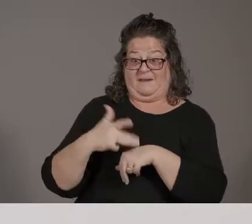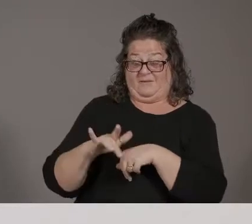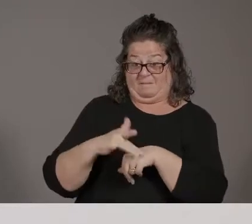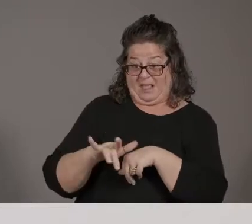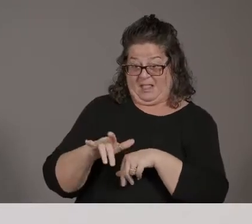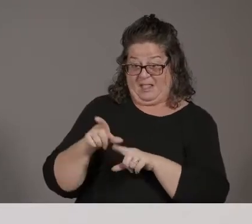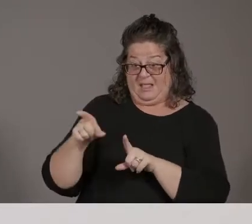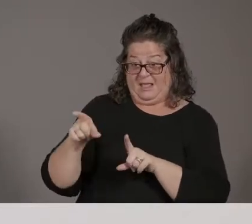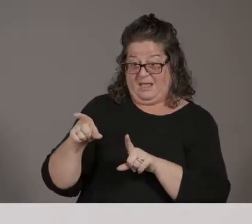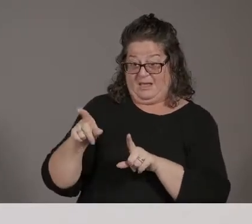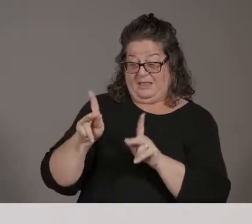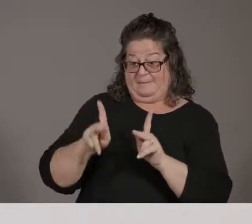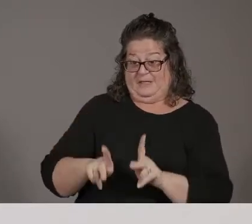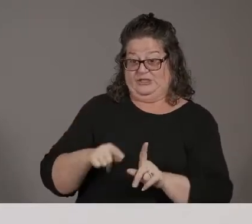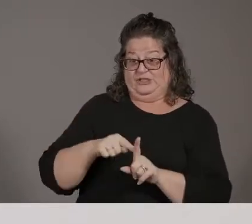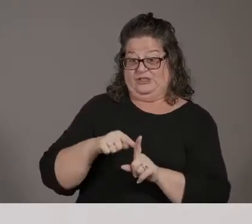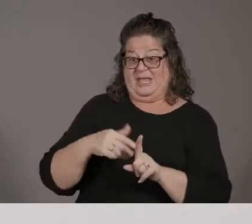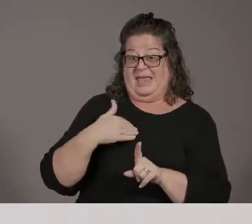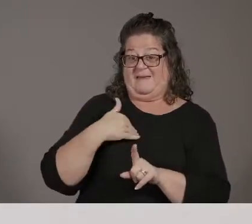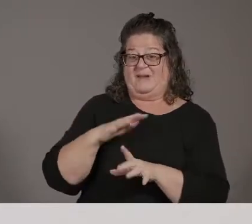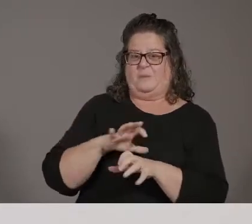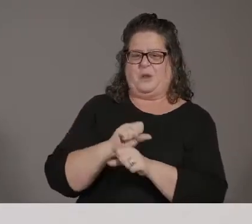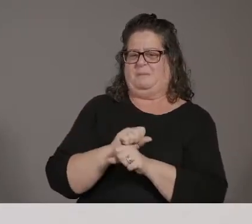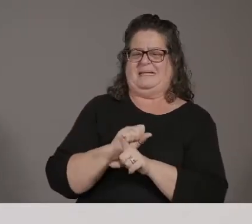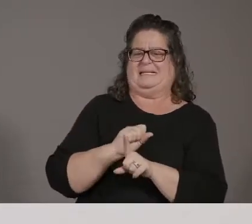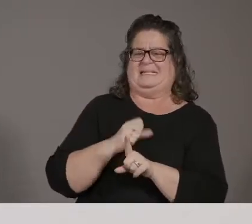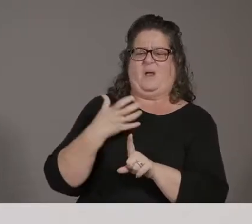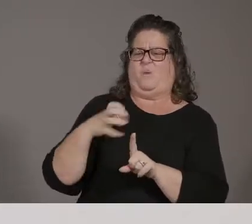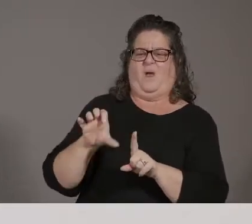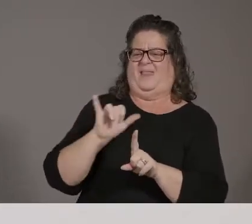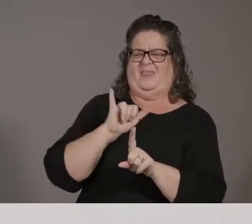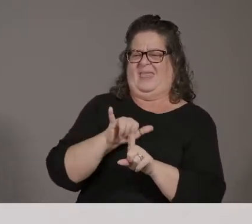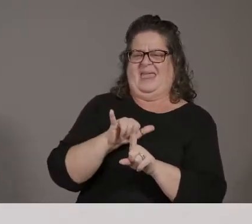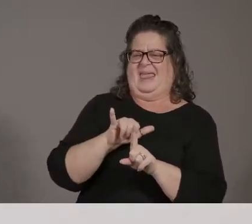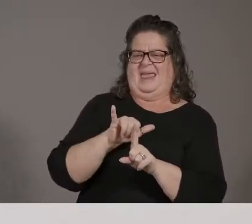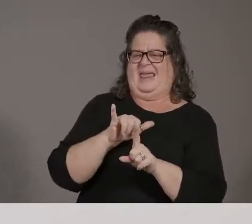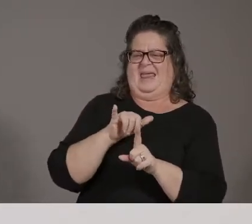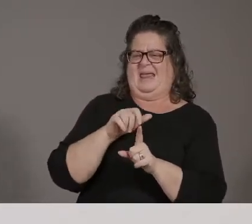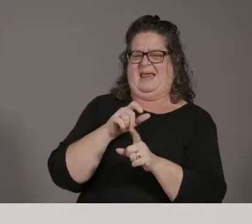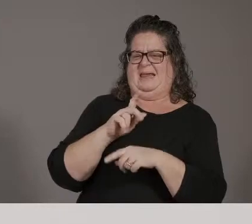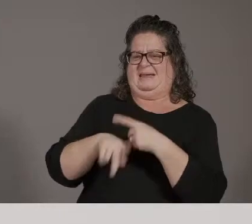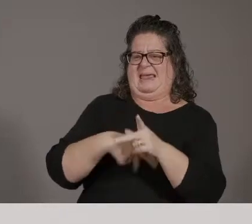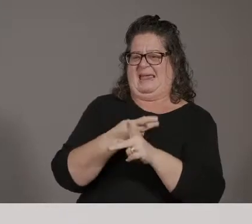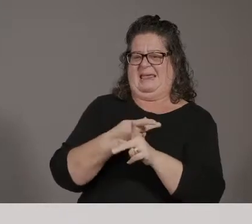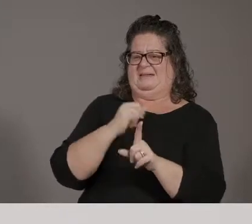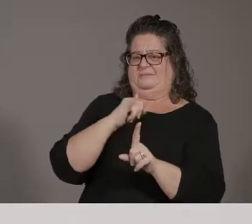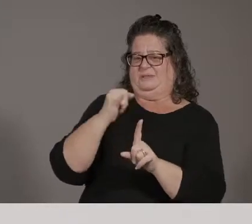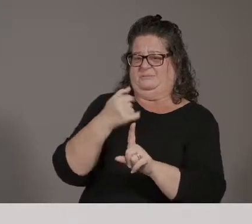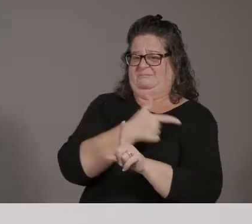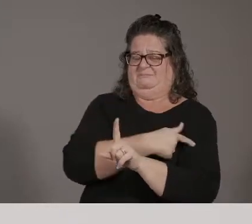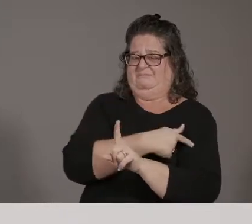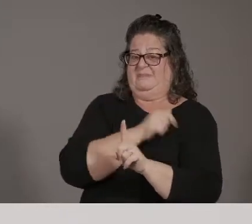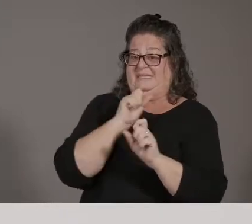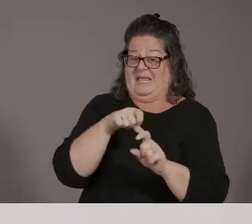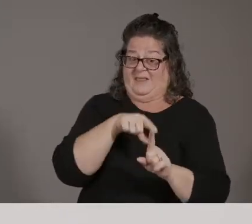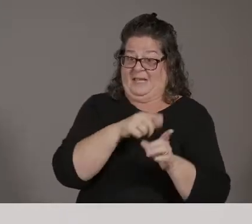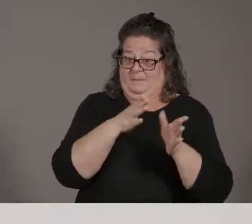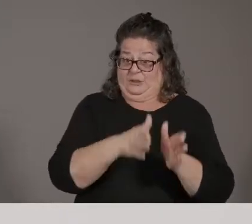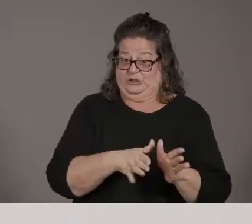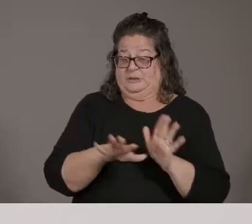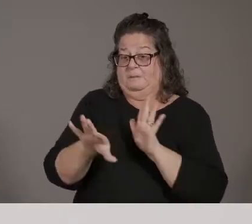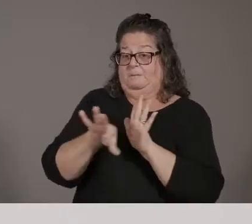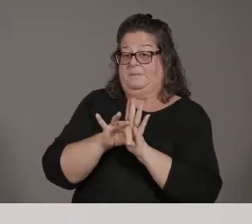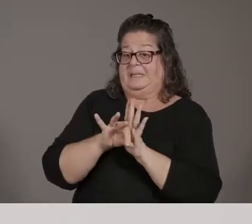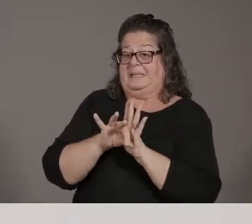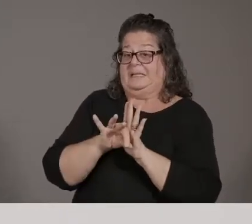doesn't feel comfortable with that vaccine, this person is able to choose or to change the appointment in